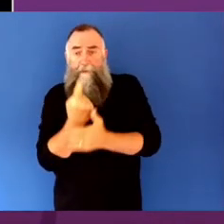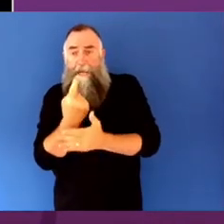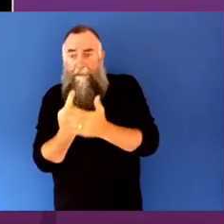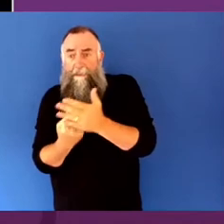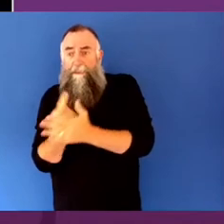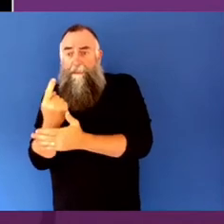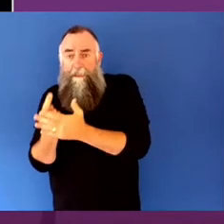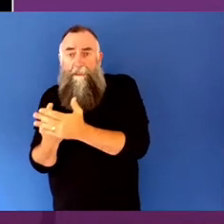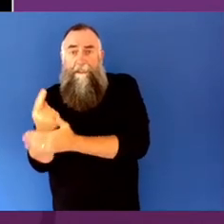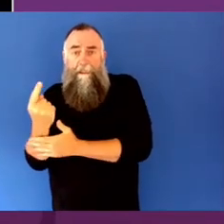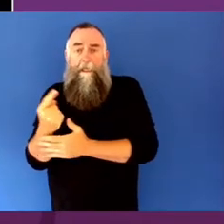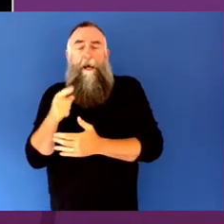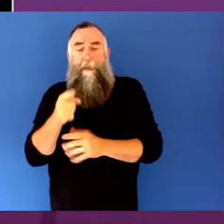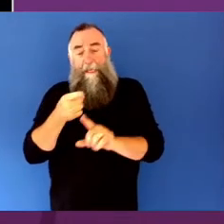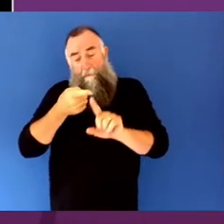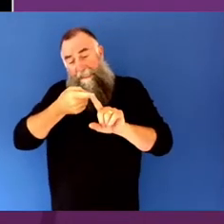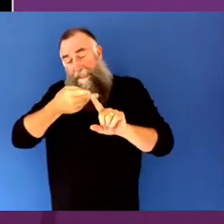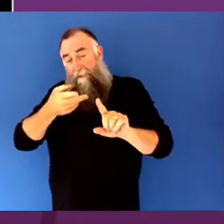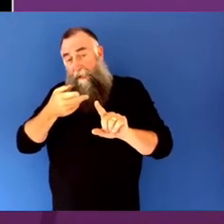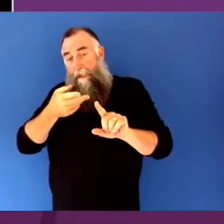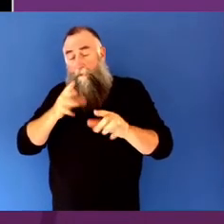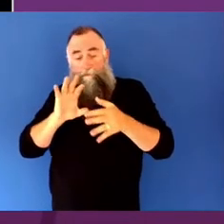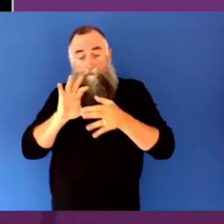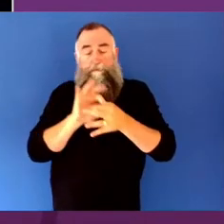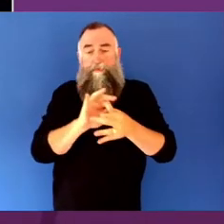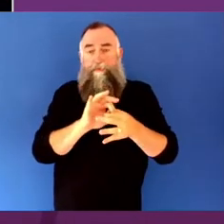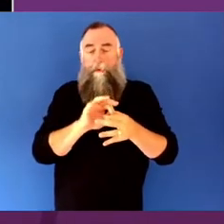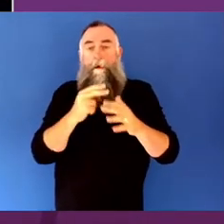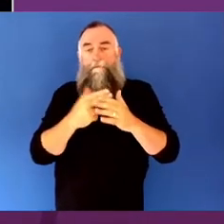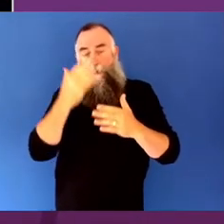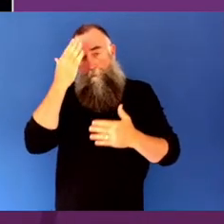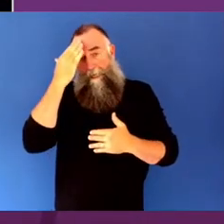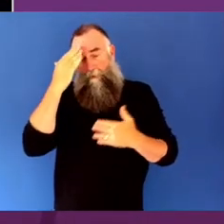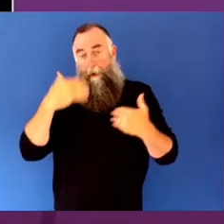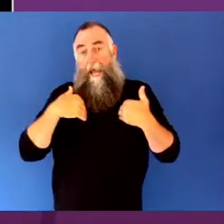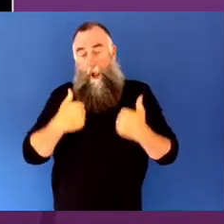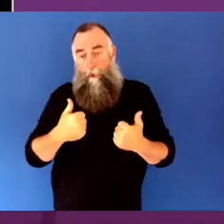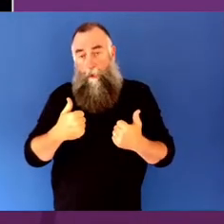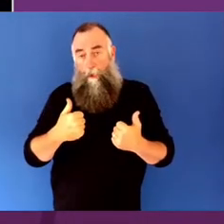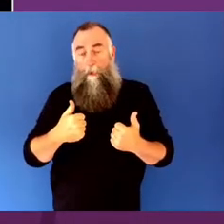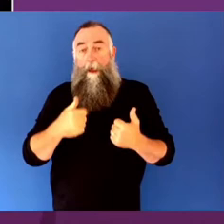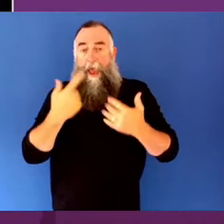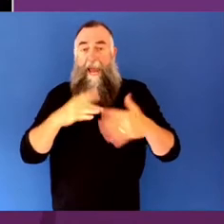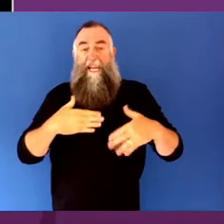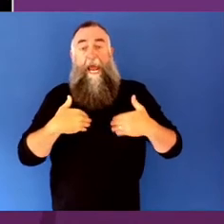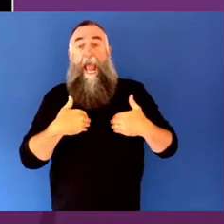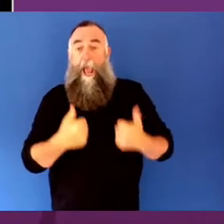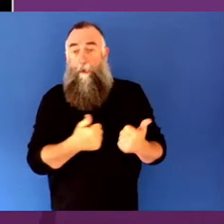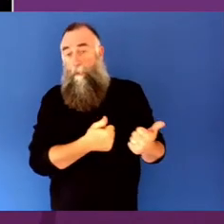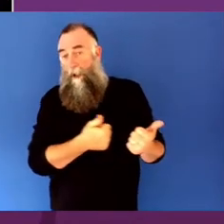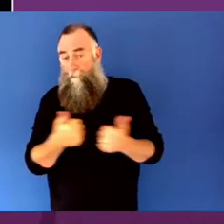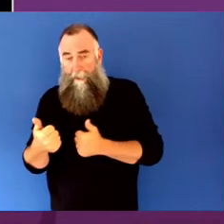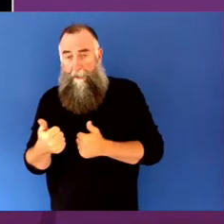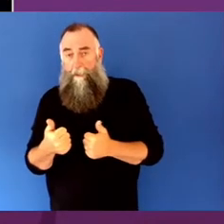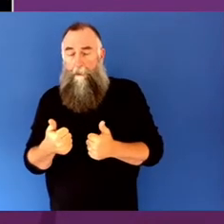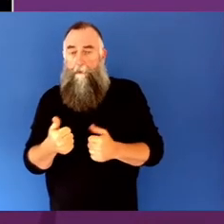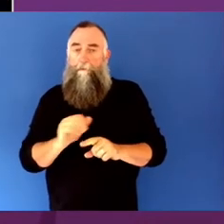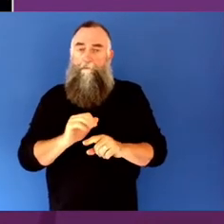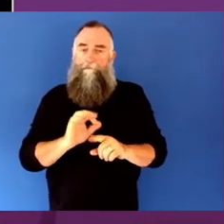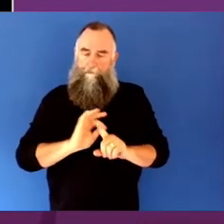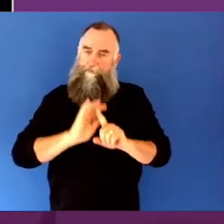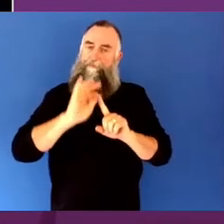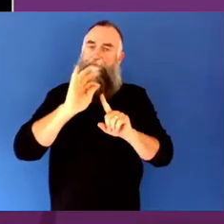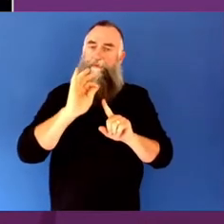specific health and mental health aspect to them. For example, there's a multicultural comedy